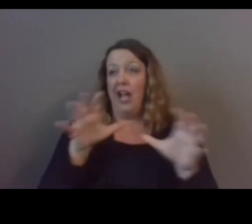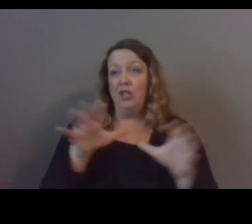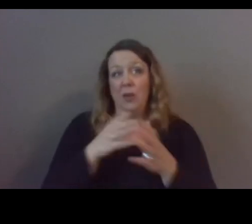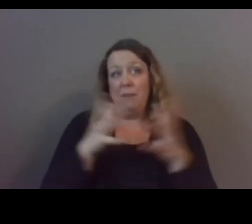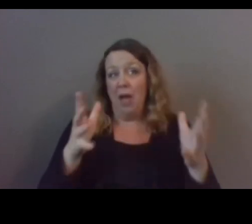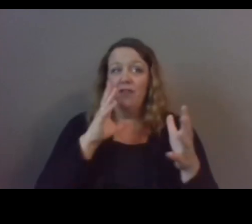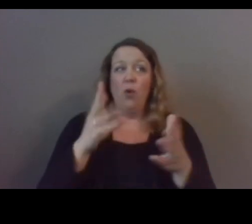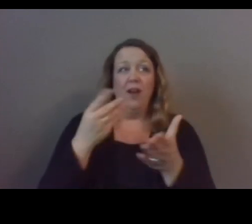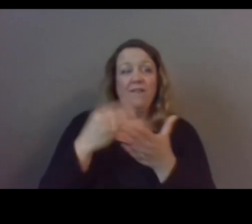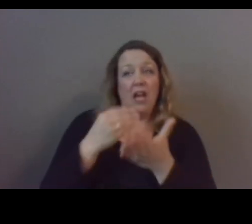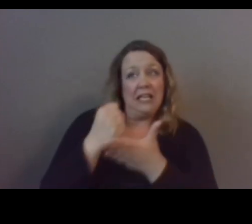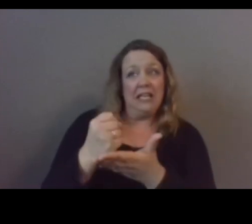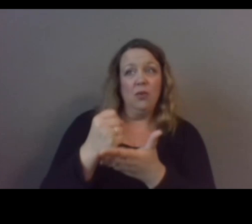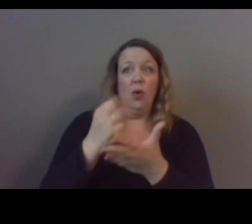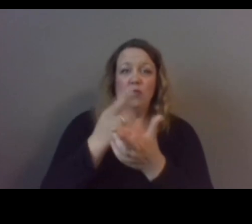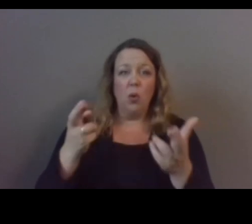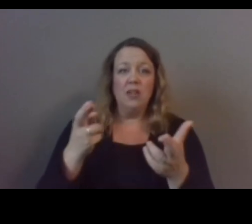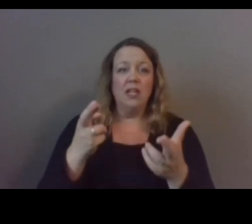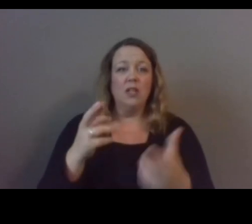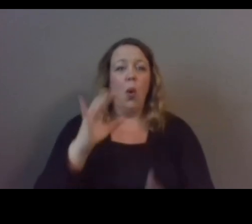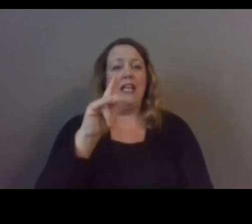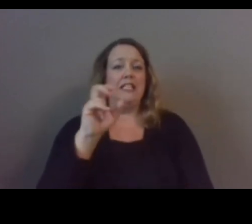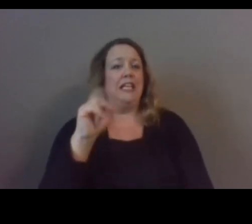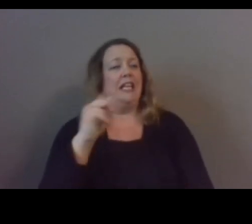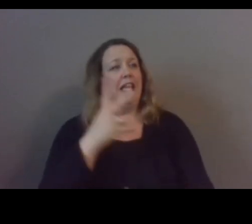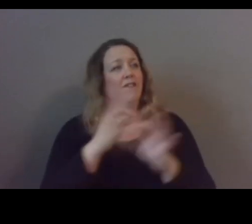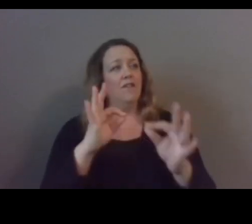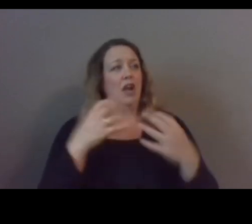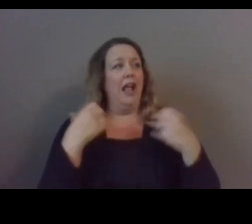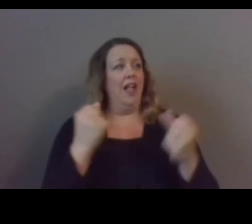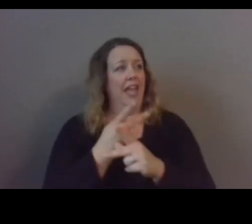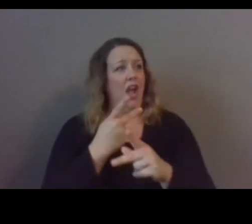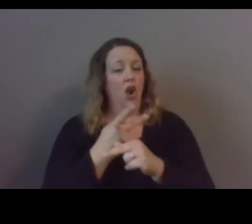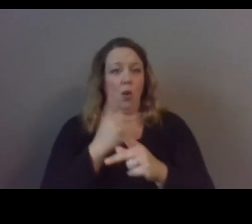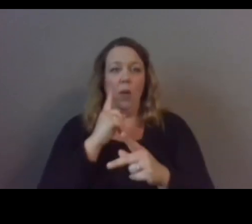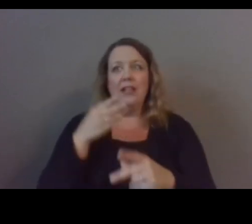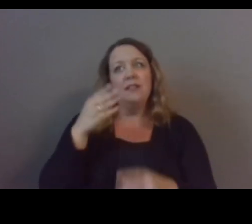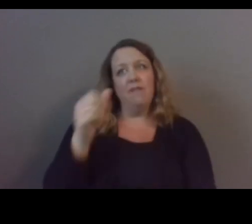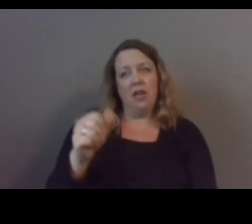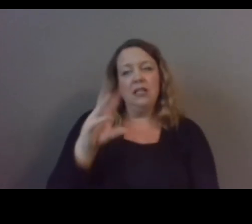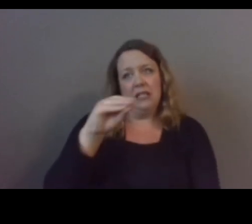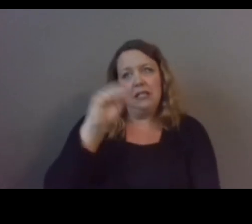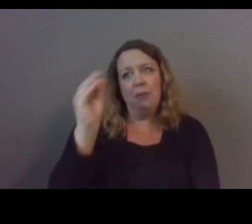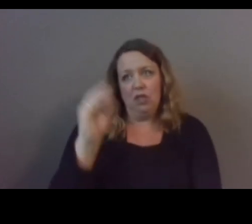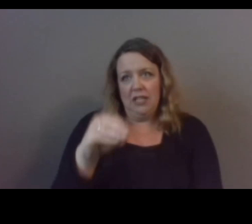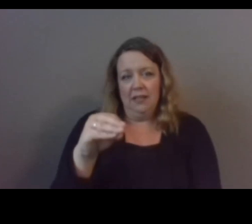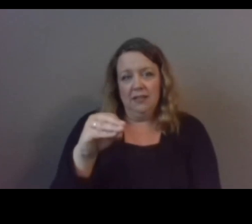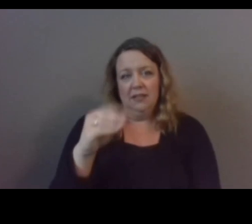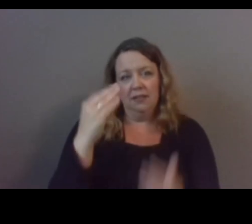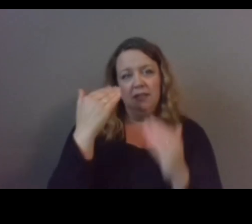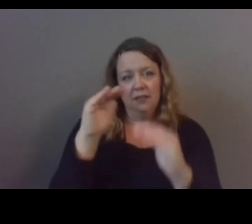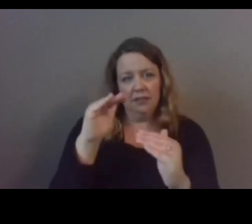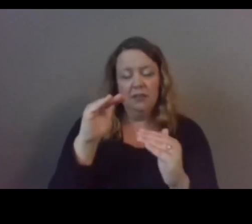indian health service everyone goes oh indians get free health care well it's funded at 60 capacity so whenever i